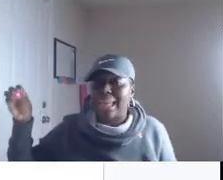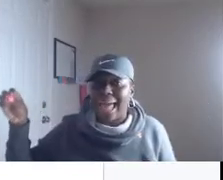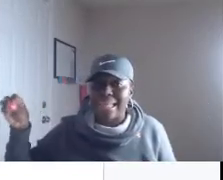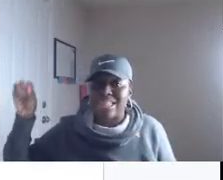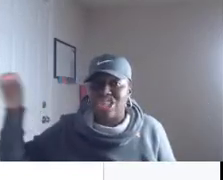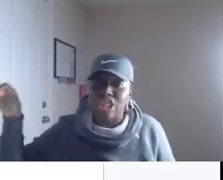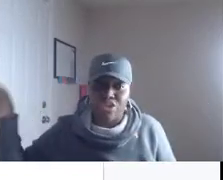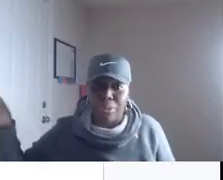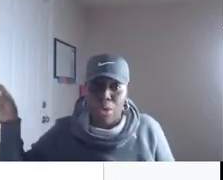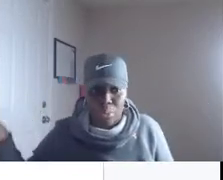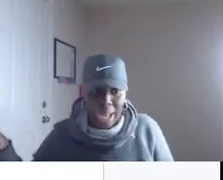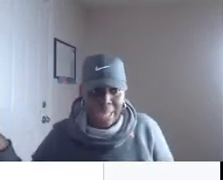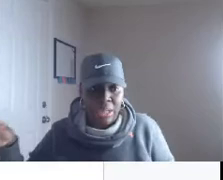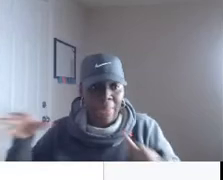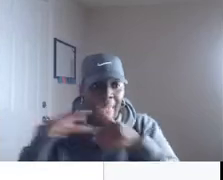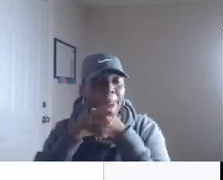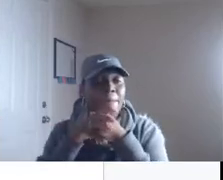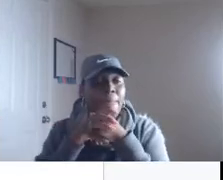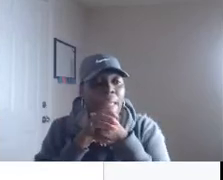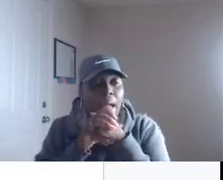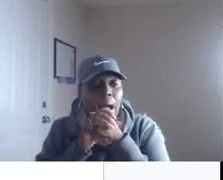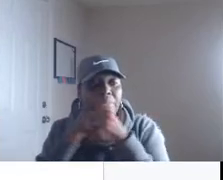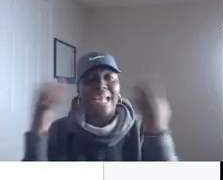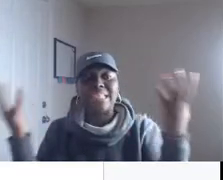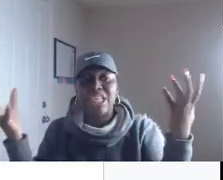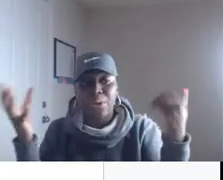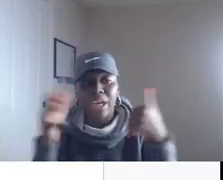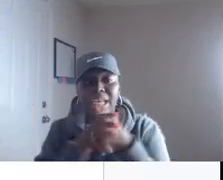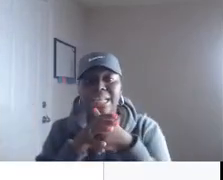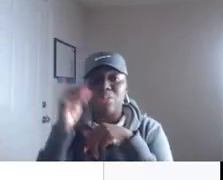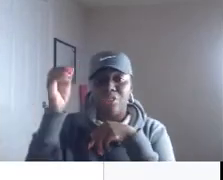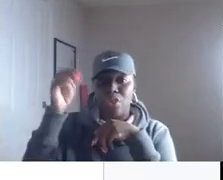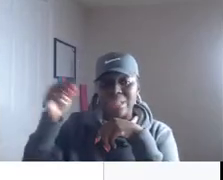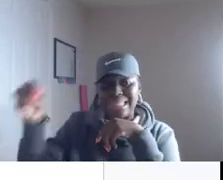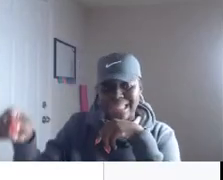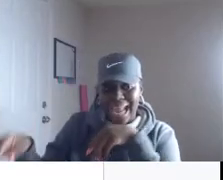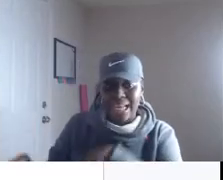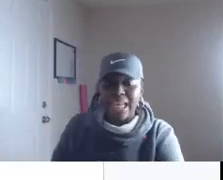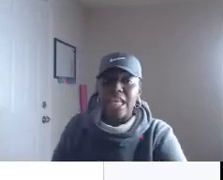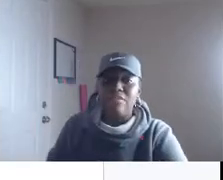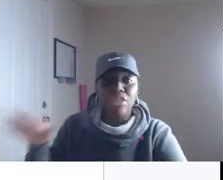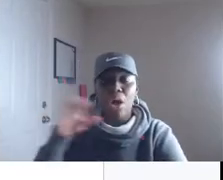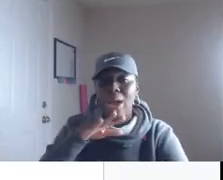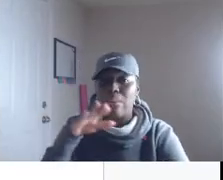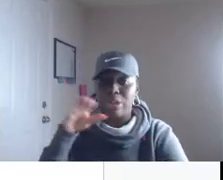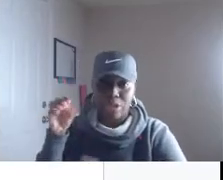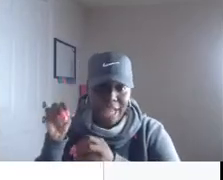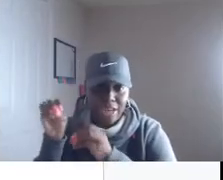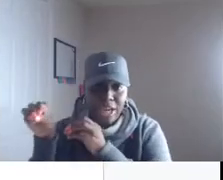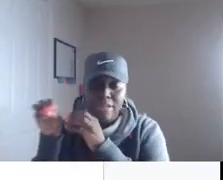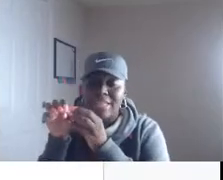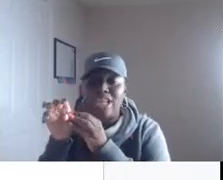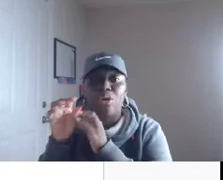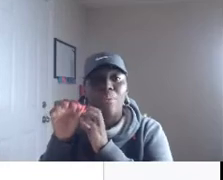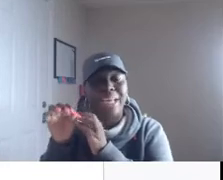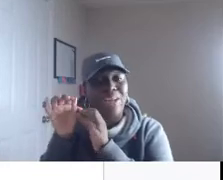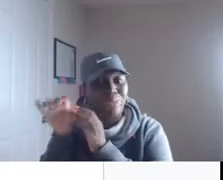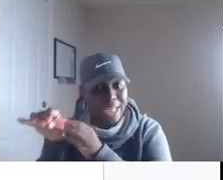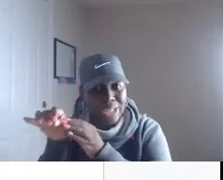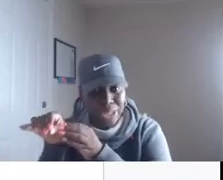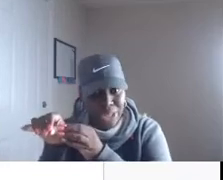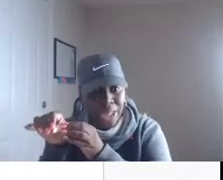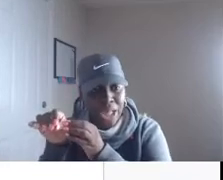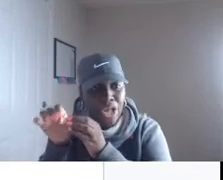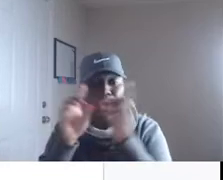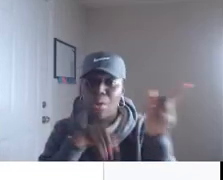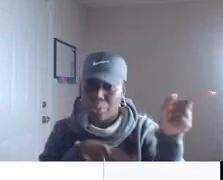you might get clients just from notarize okay um the next thing you're going to need is with your state even though with your secretary of state you're already a